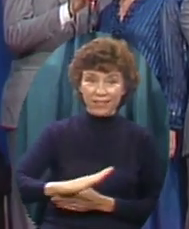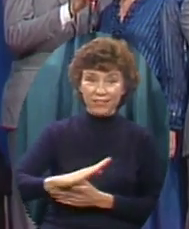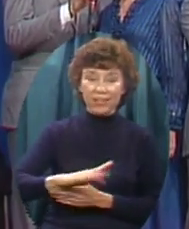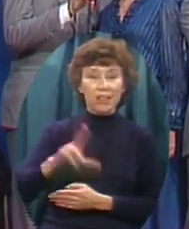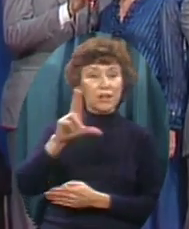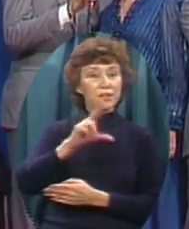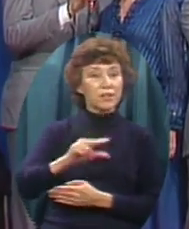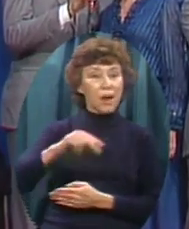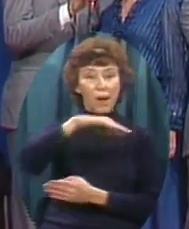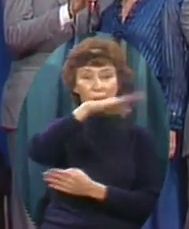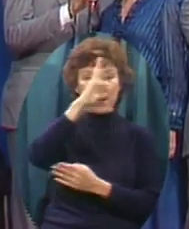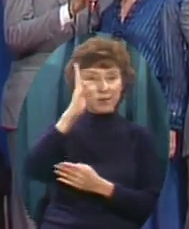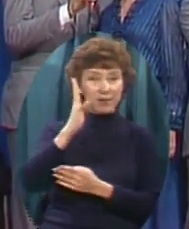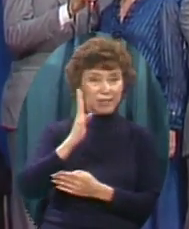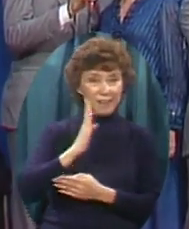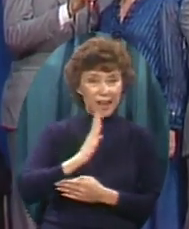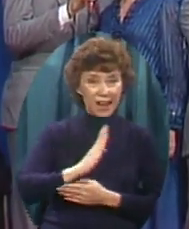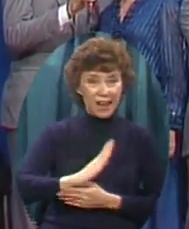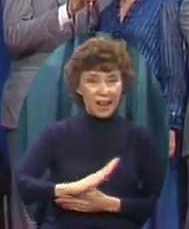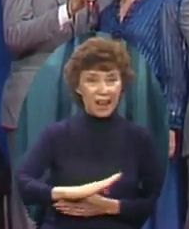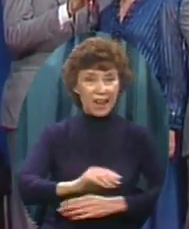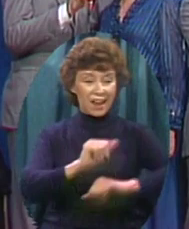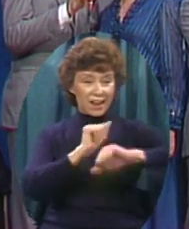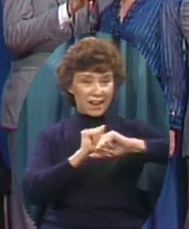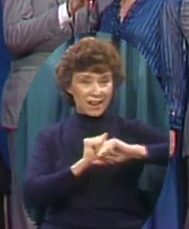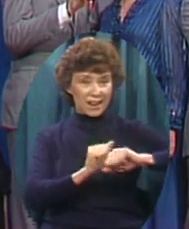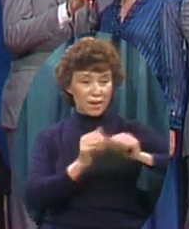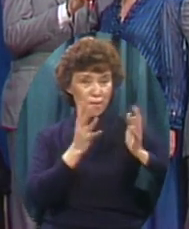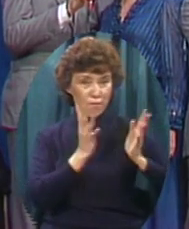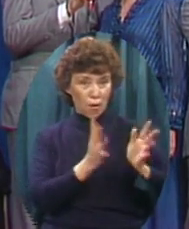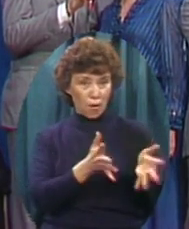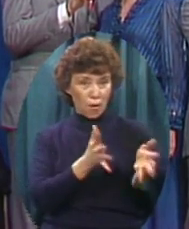never will say